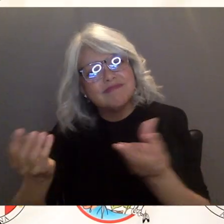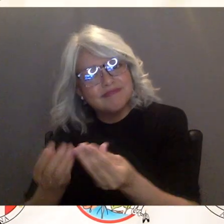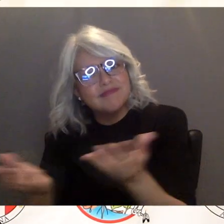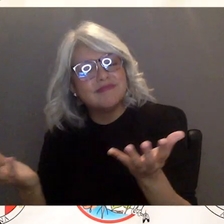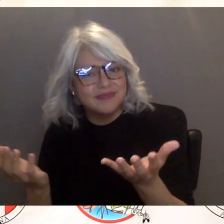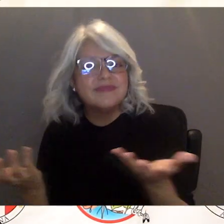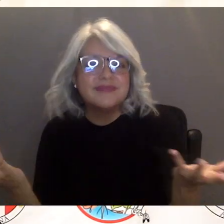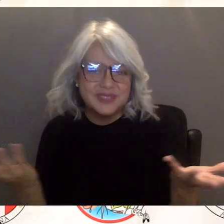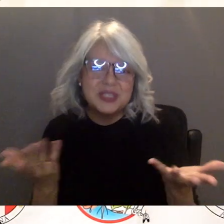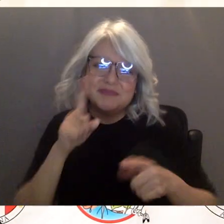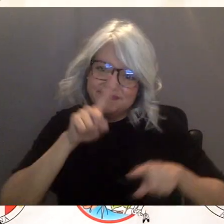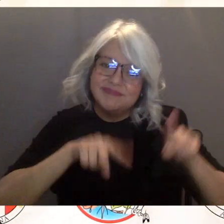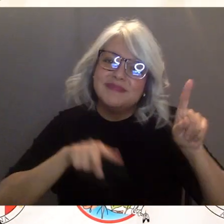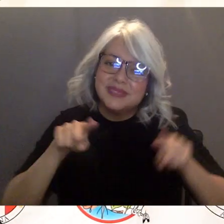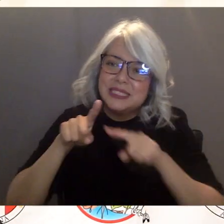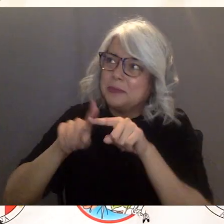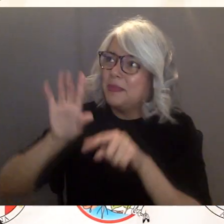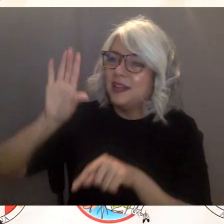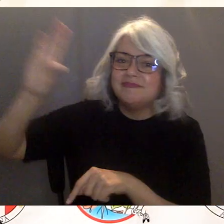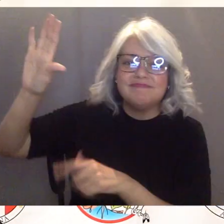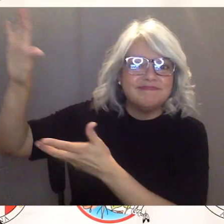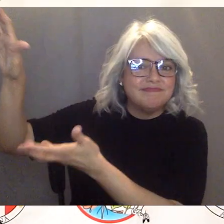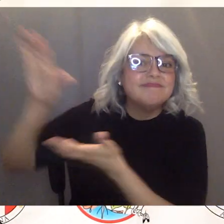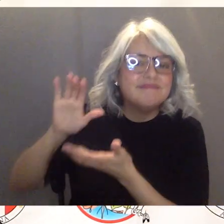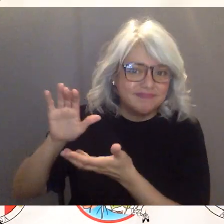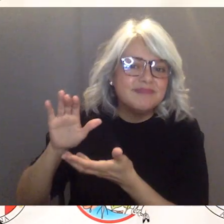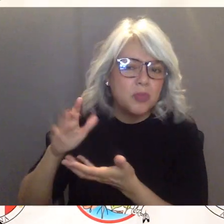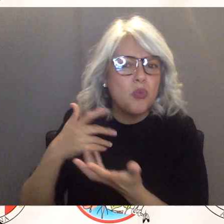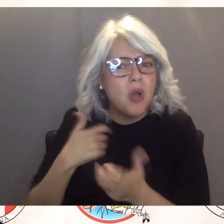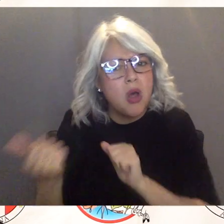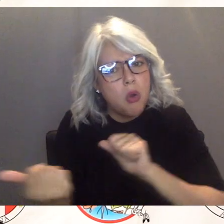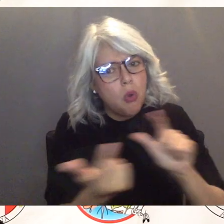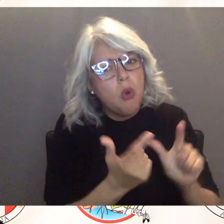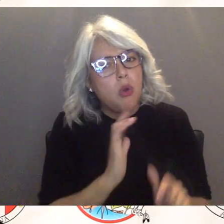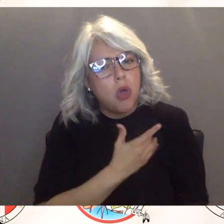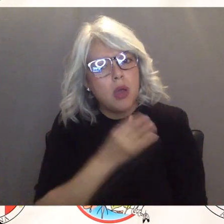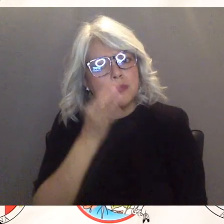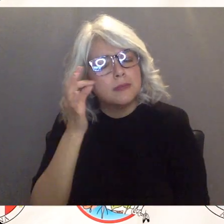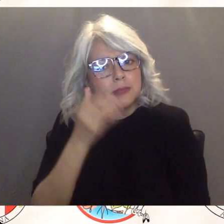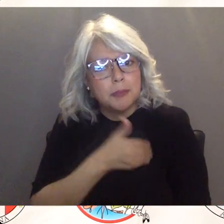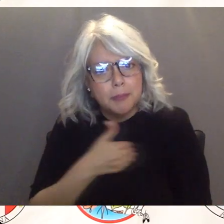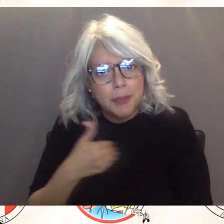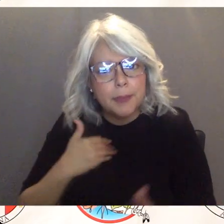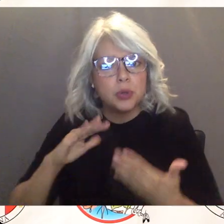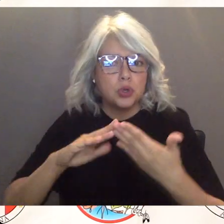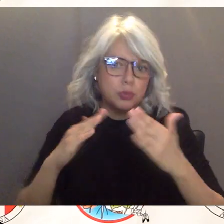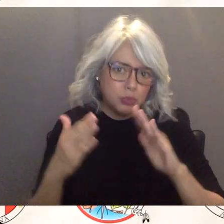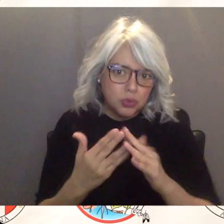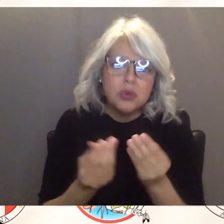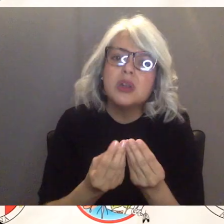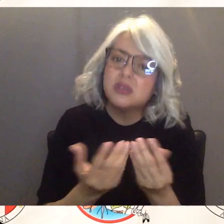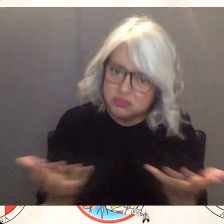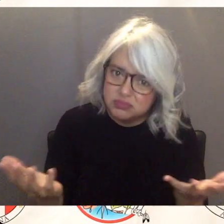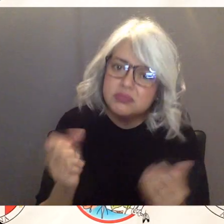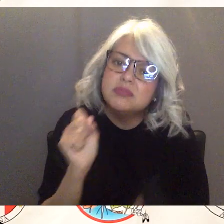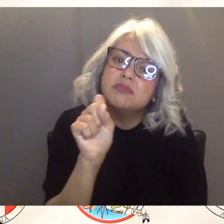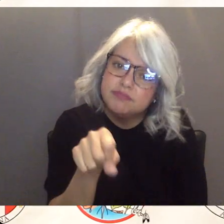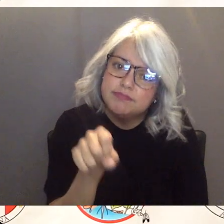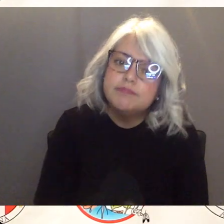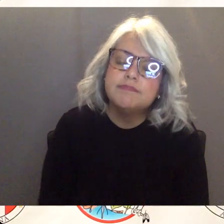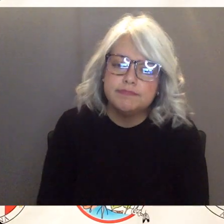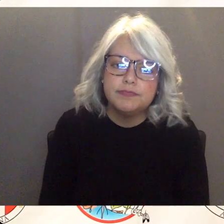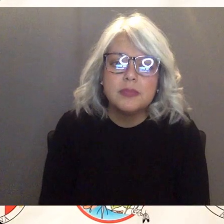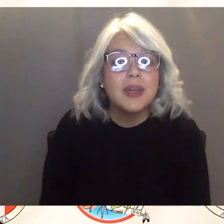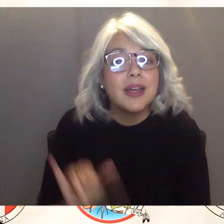clinics for all members of our community and just like mr valencia said um we'll be following this